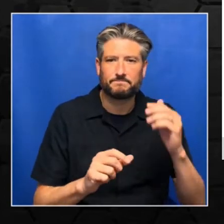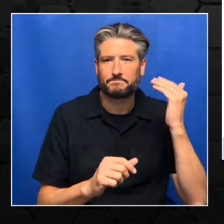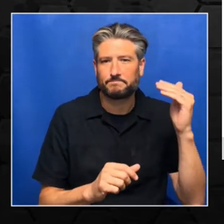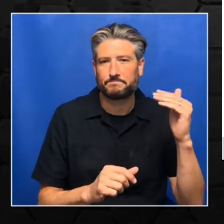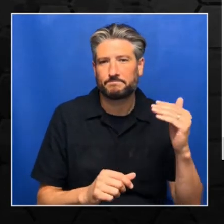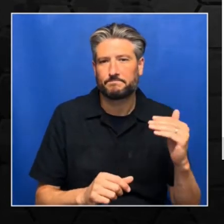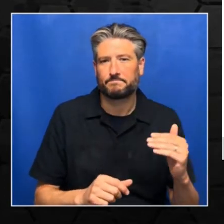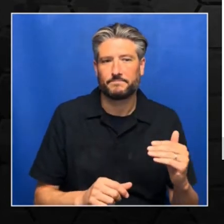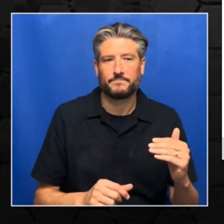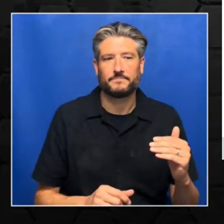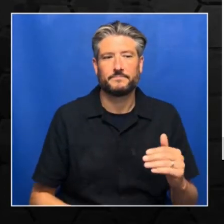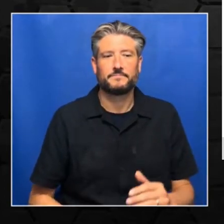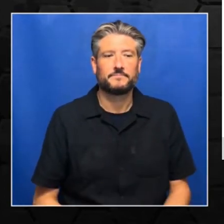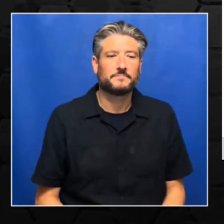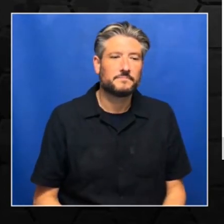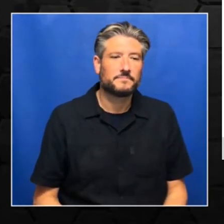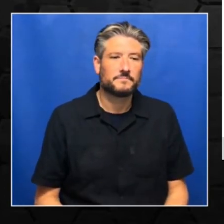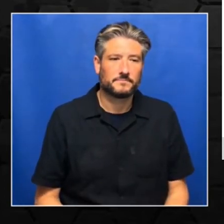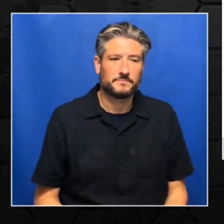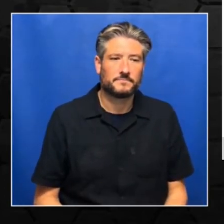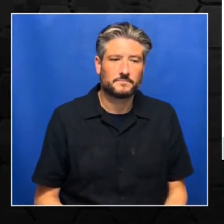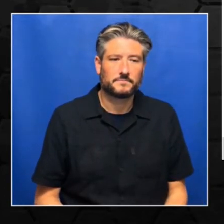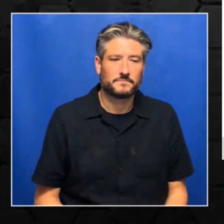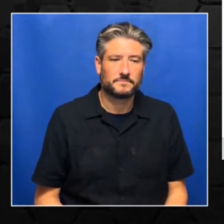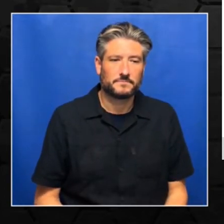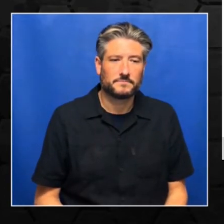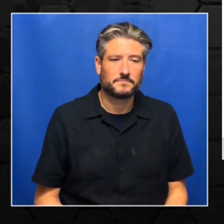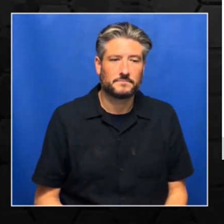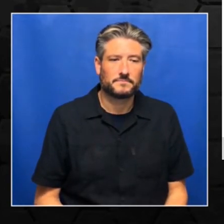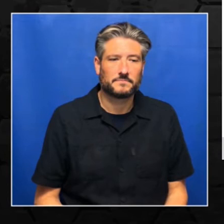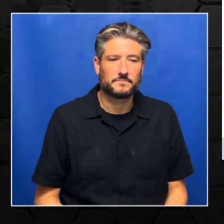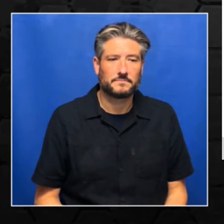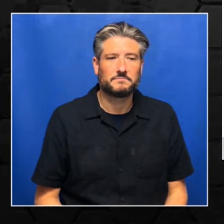starting. So here is import torch, then import NumPy.